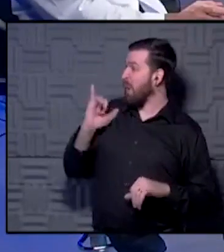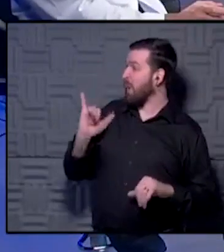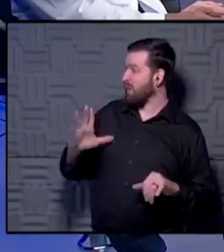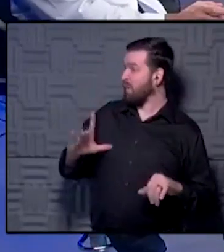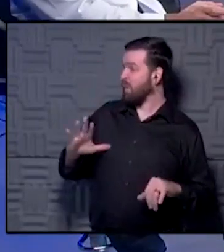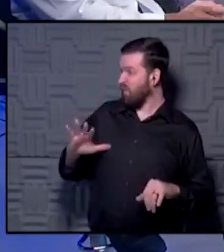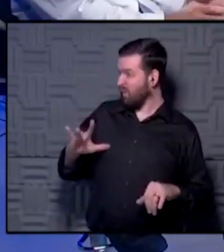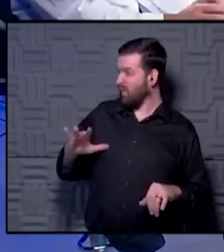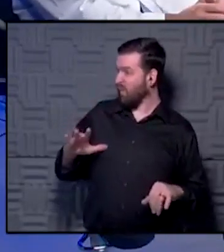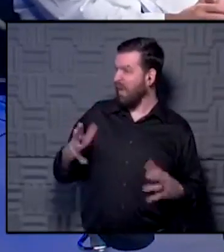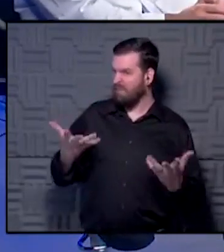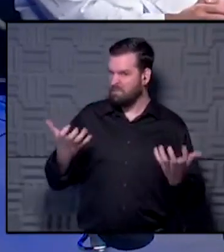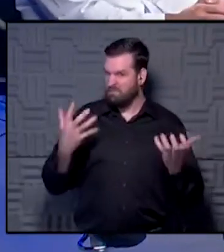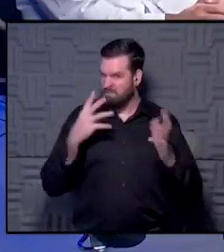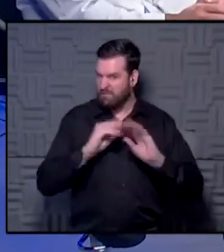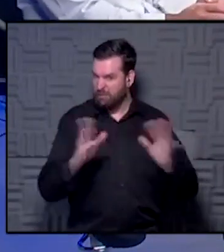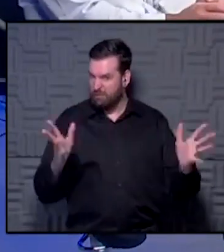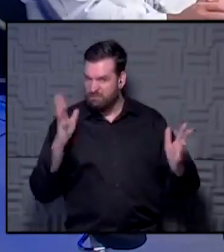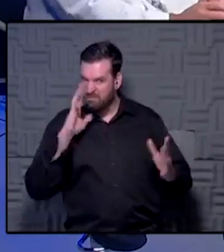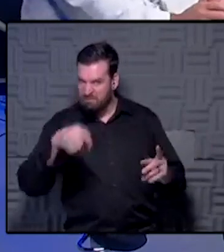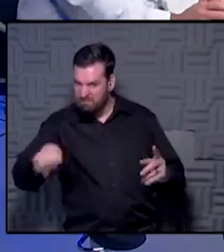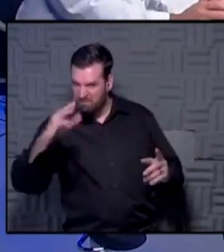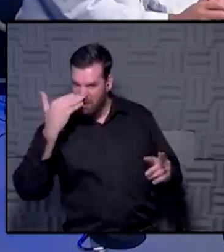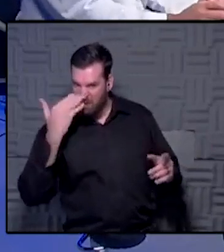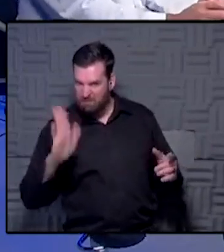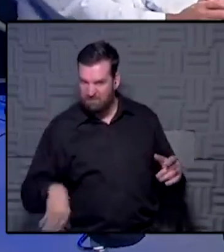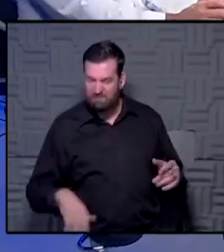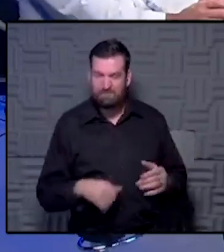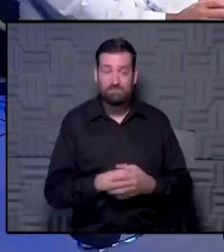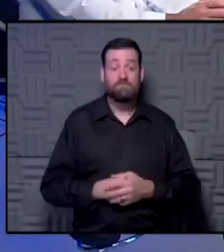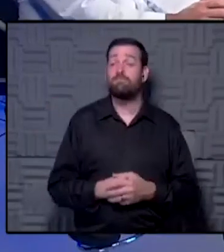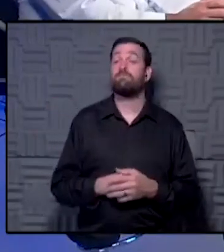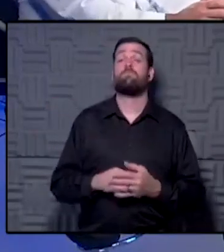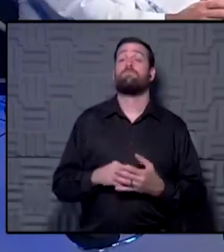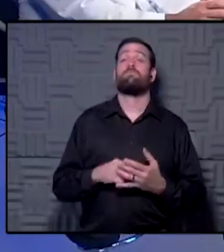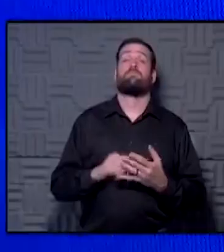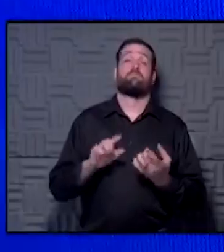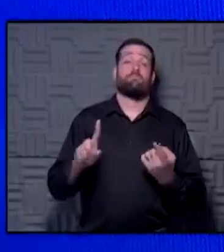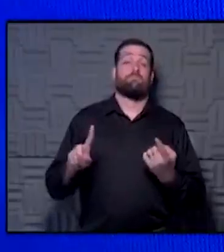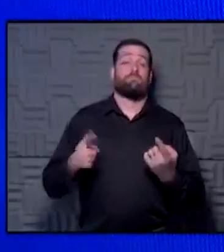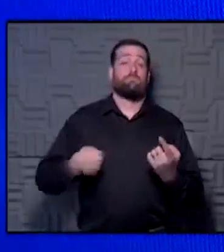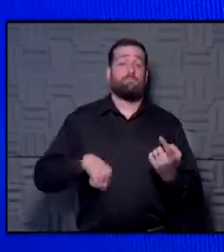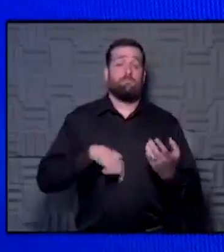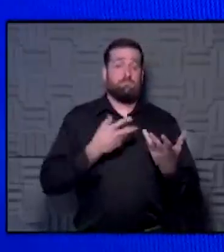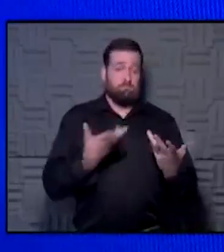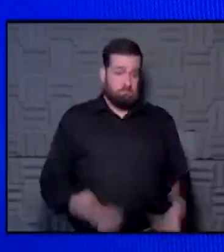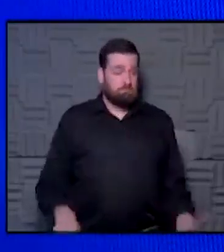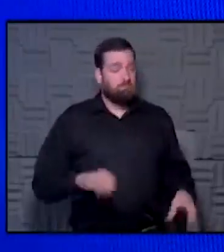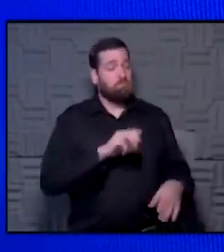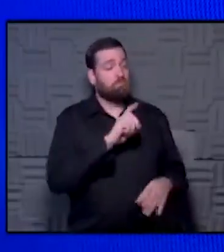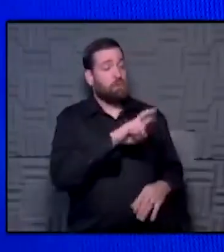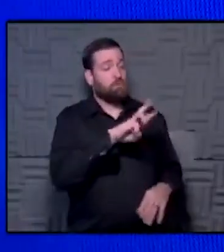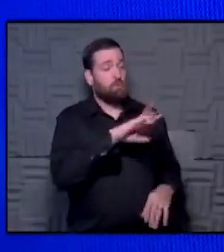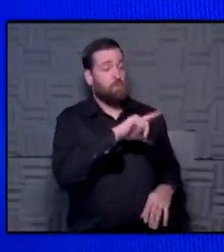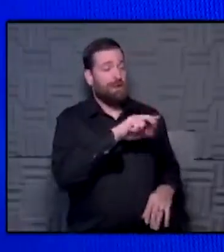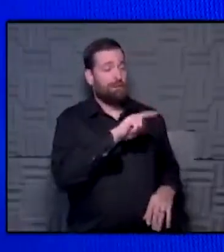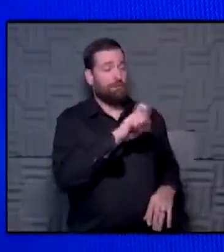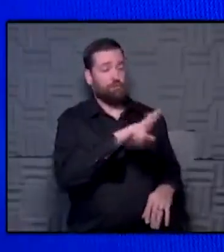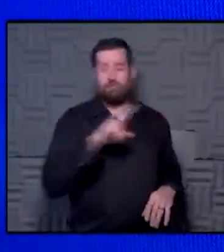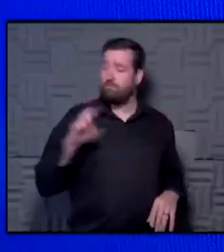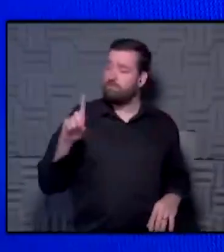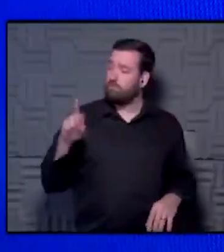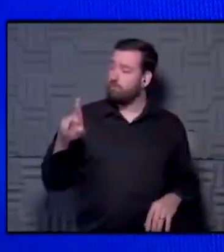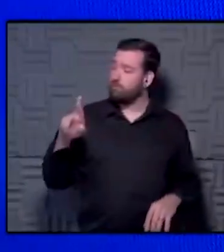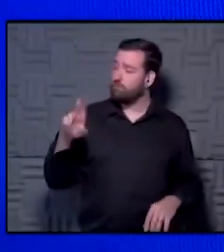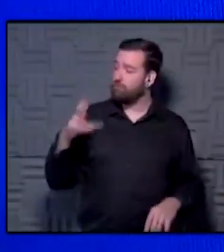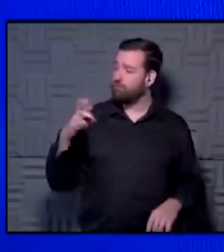Yeah, like that. I just want to make sure that everybody knows that. good. All right. Well, as we wind down today, I want to talk to Dr. Wagner and Dr. Chan first. So, Dr.